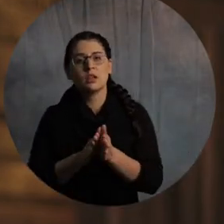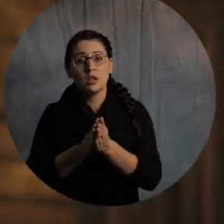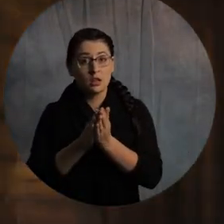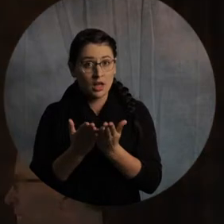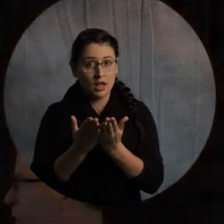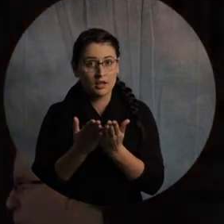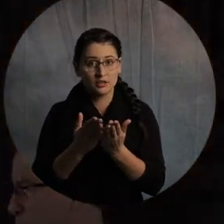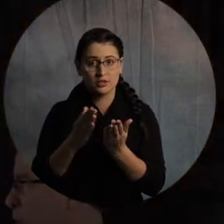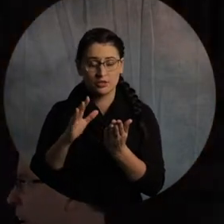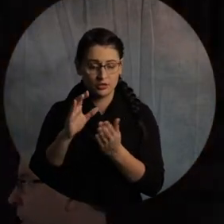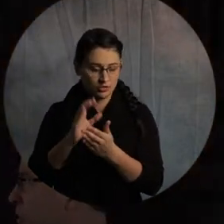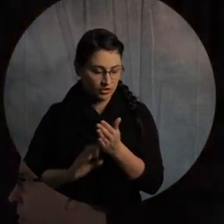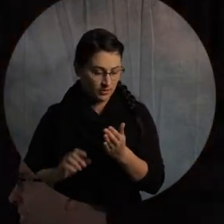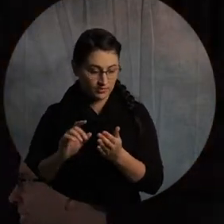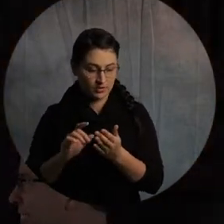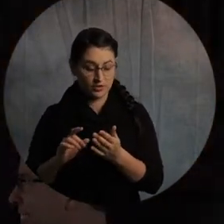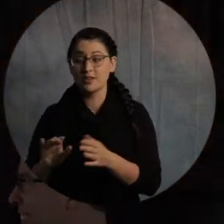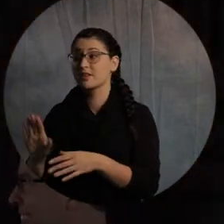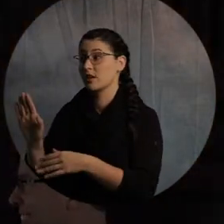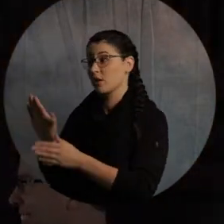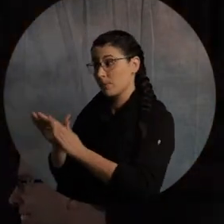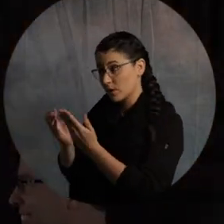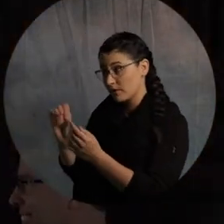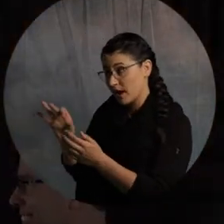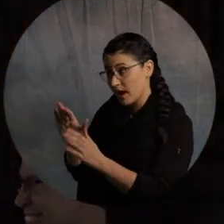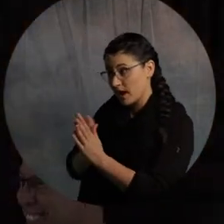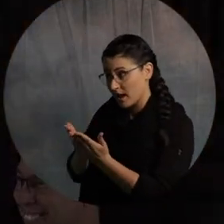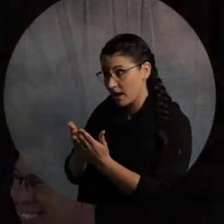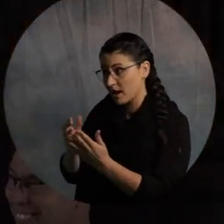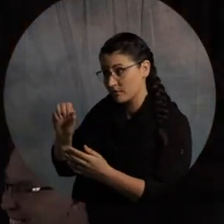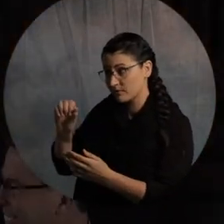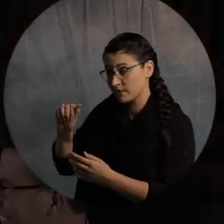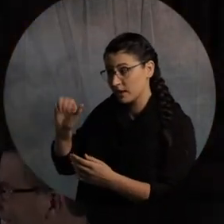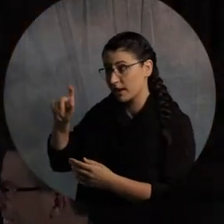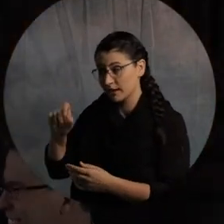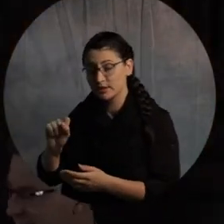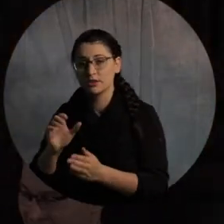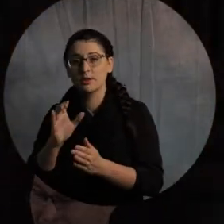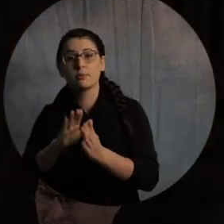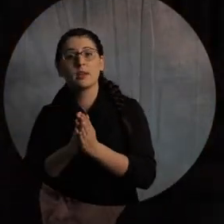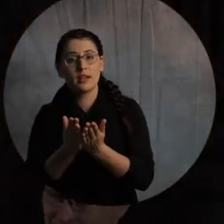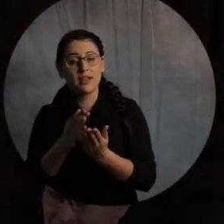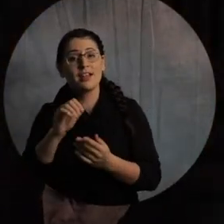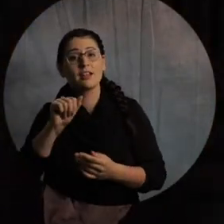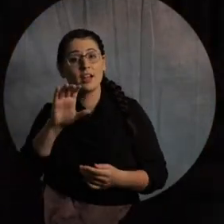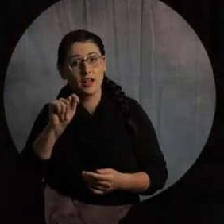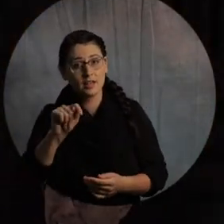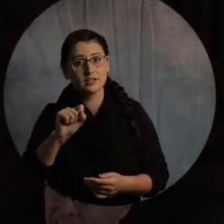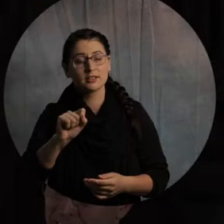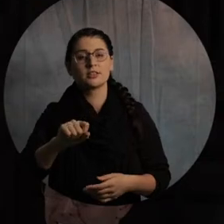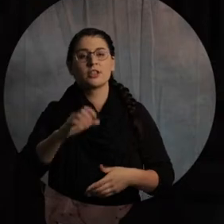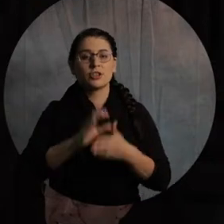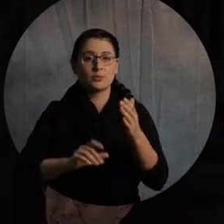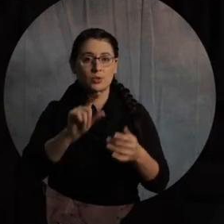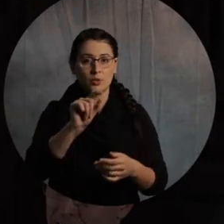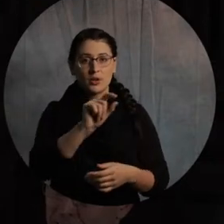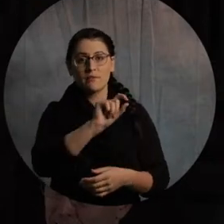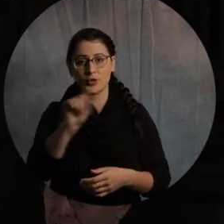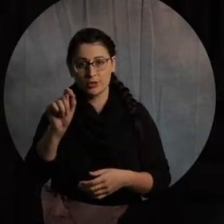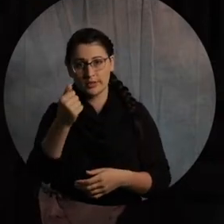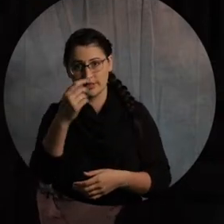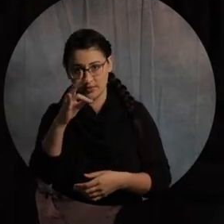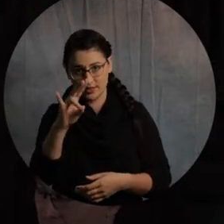right, Acts chapter 20, what? Book of Acts. Book of Acts, chapter 20, verse 17, all right, here we go. Now, from Miletus,